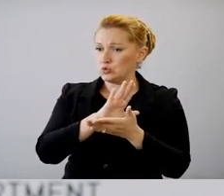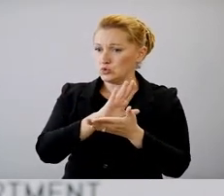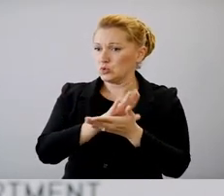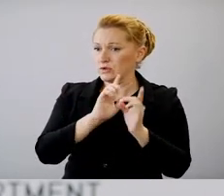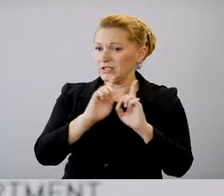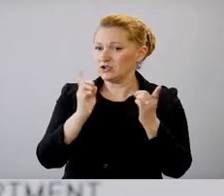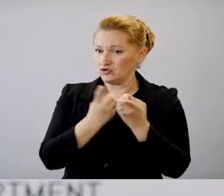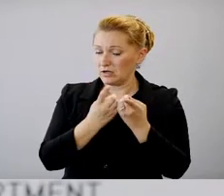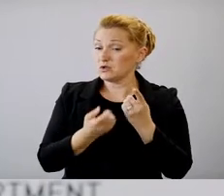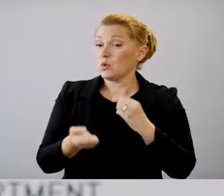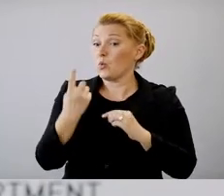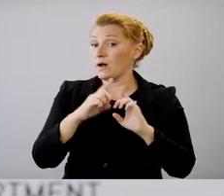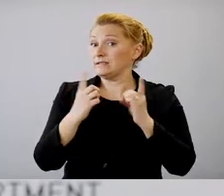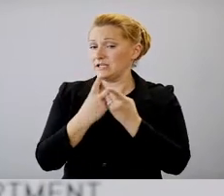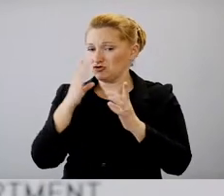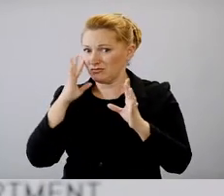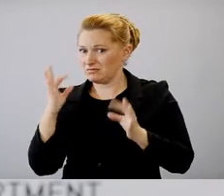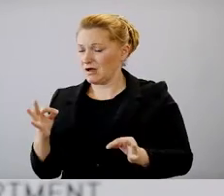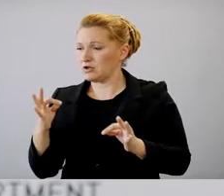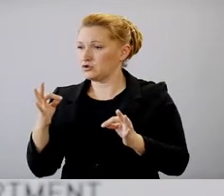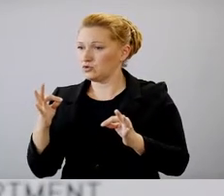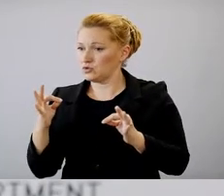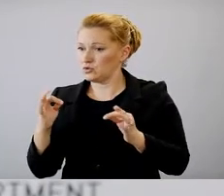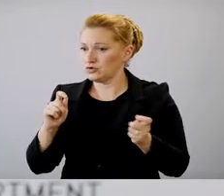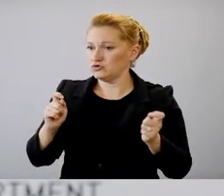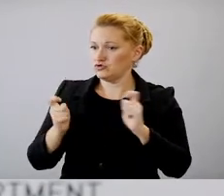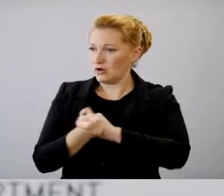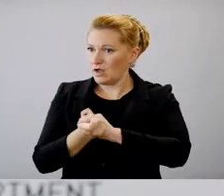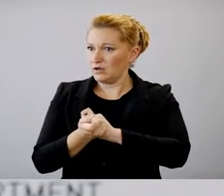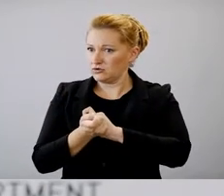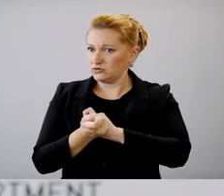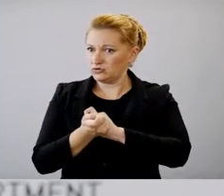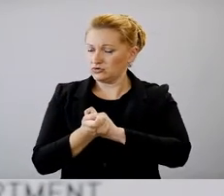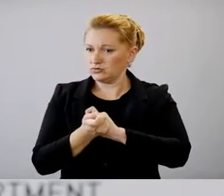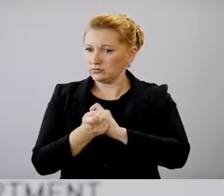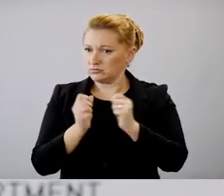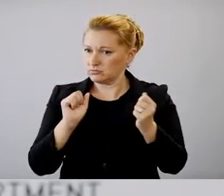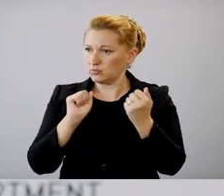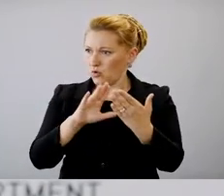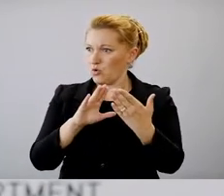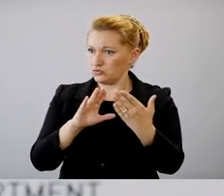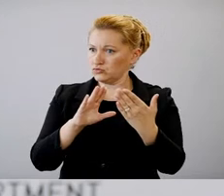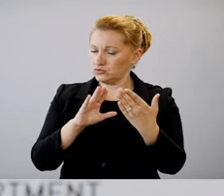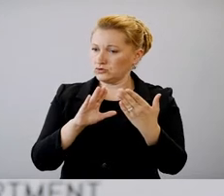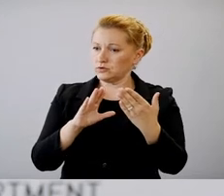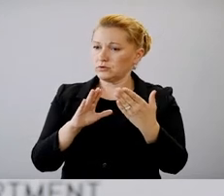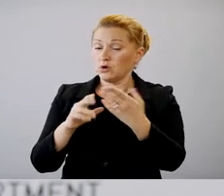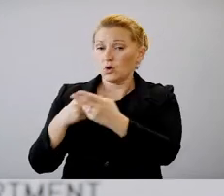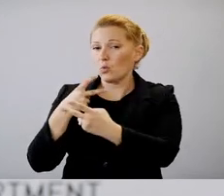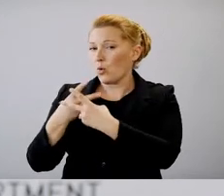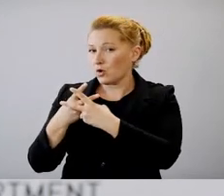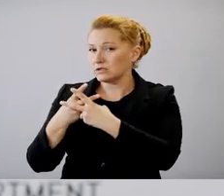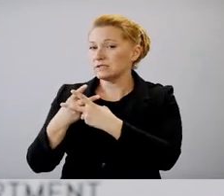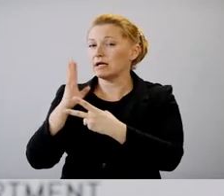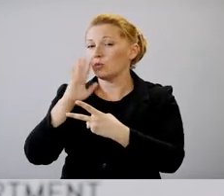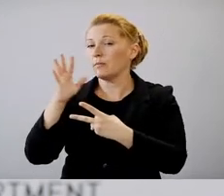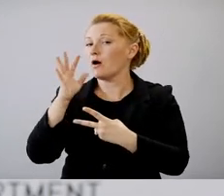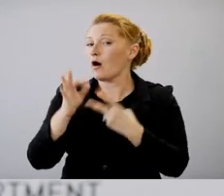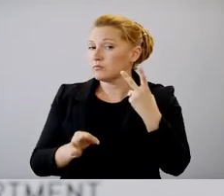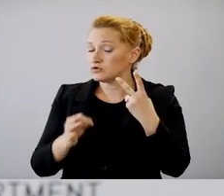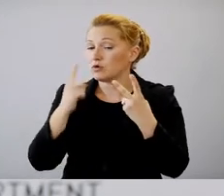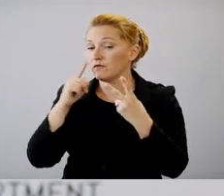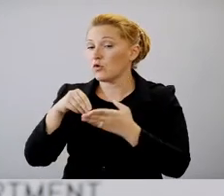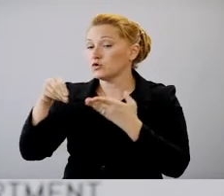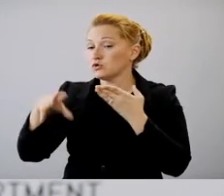update their mitigation measures when it comes to quarantining. Um, specifically, um, is going to make quarantine optional for